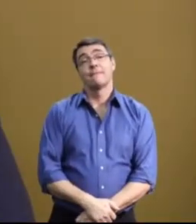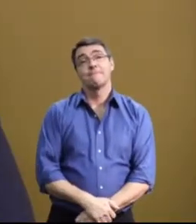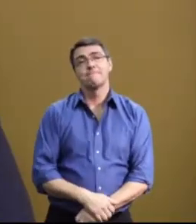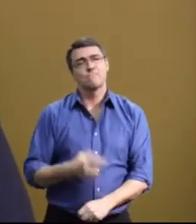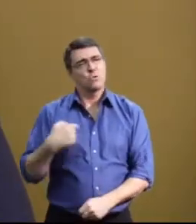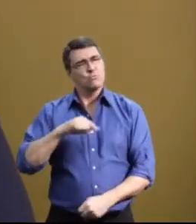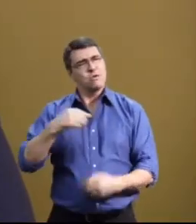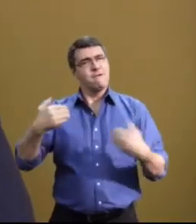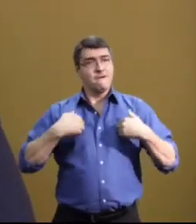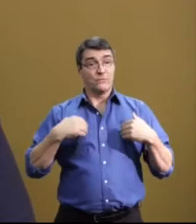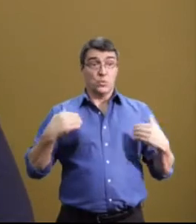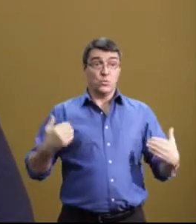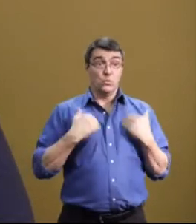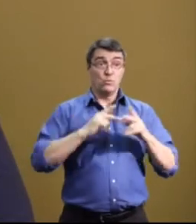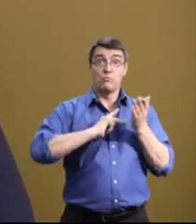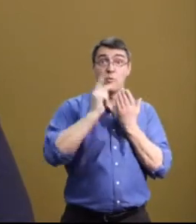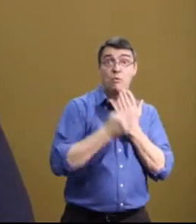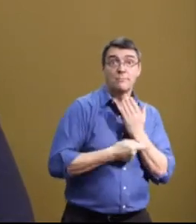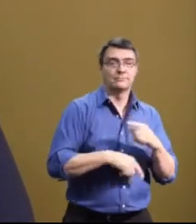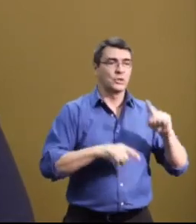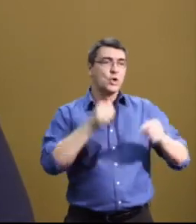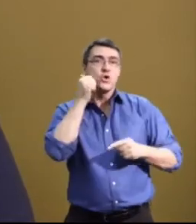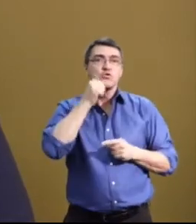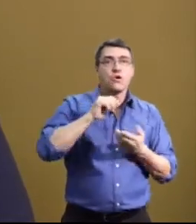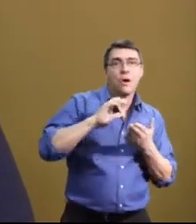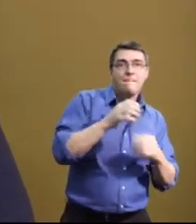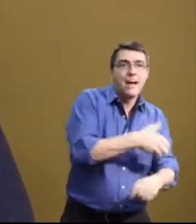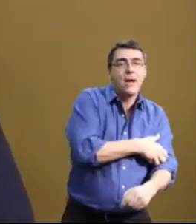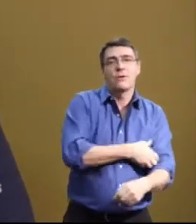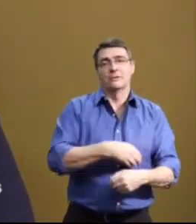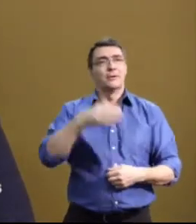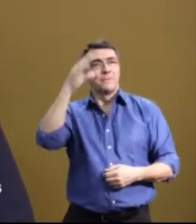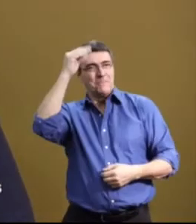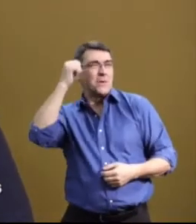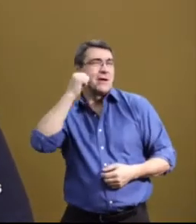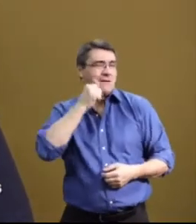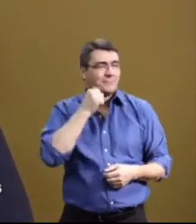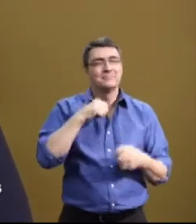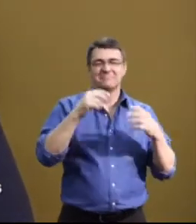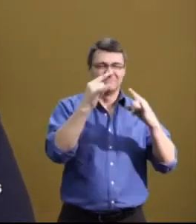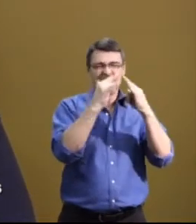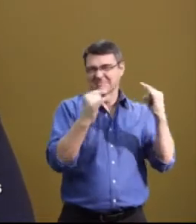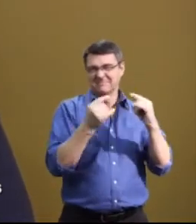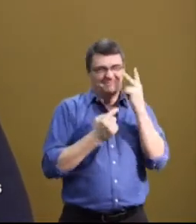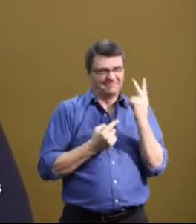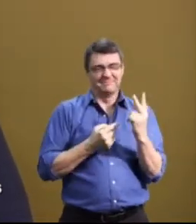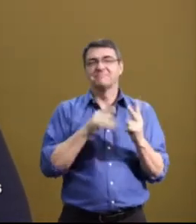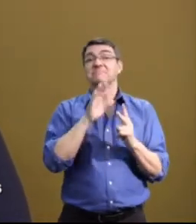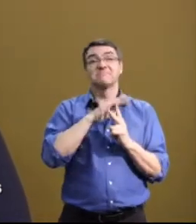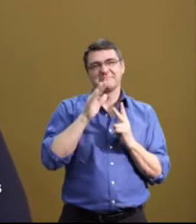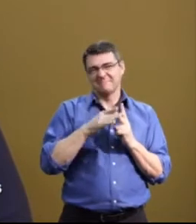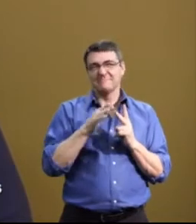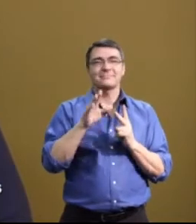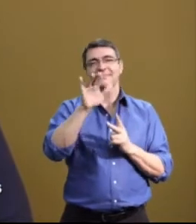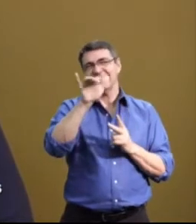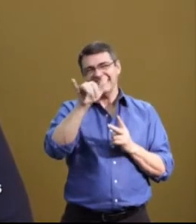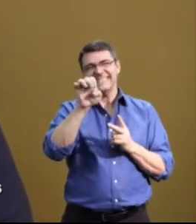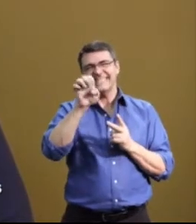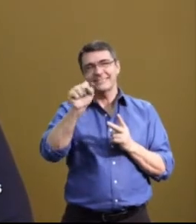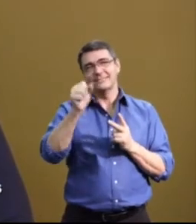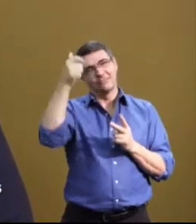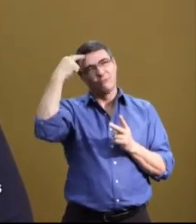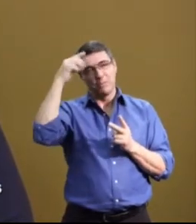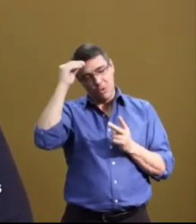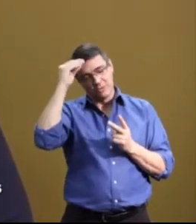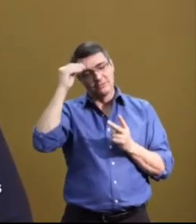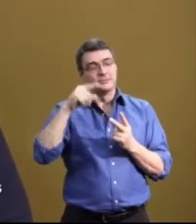We have a couple of youth programs. So we have a Girl Power Camp and a Yes Camp. So the girls one is for girls and the boys one is for boys. Well, yes, it's